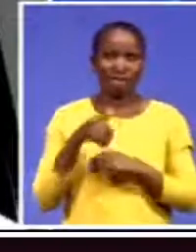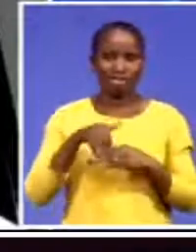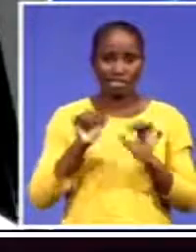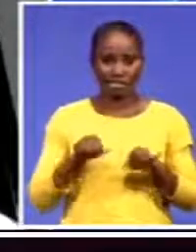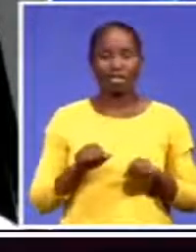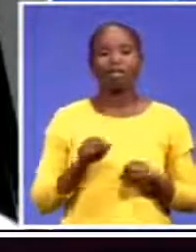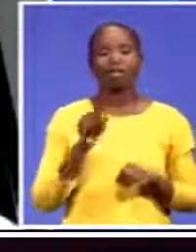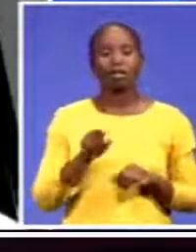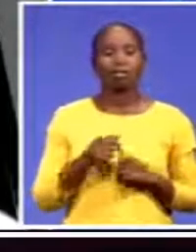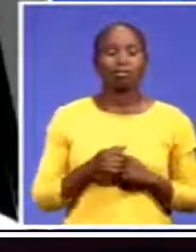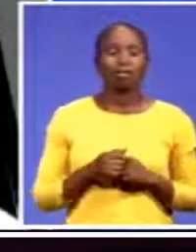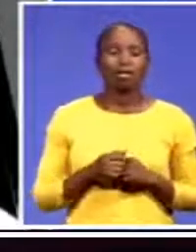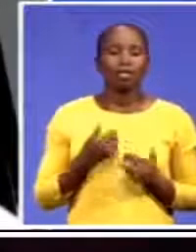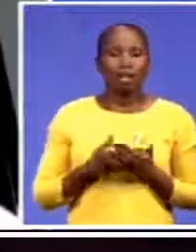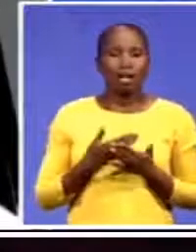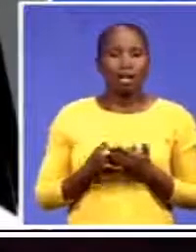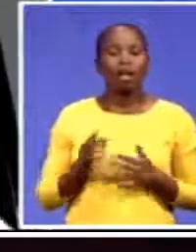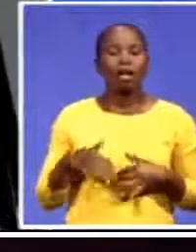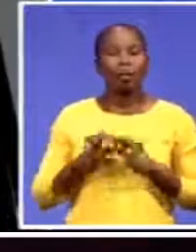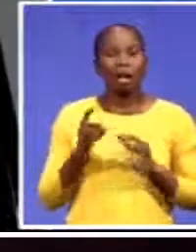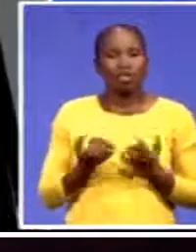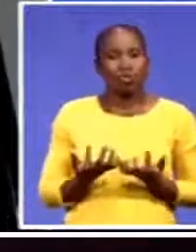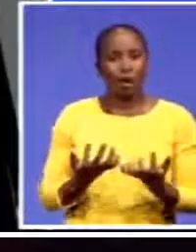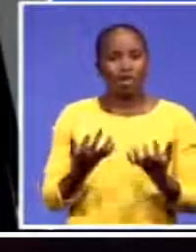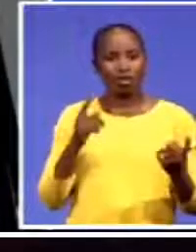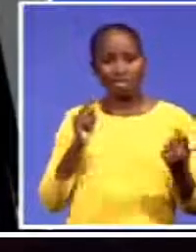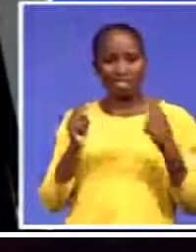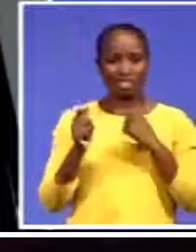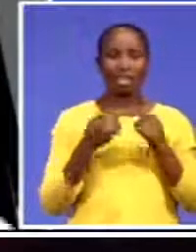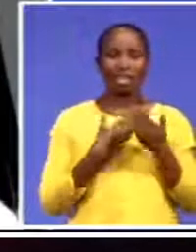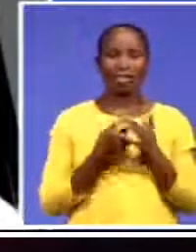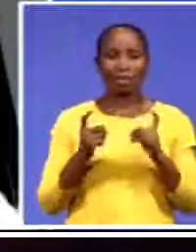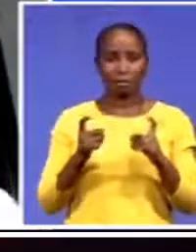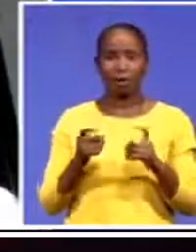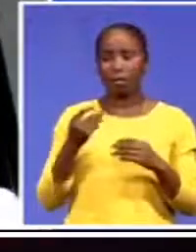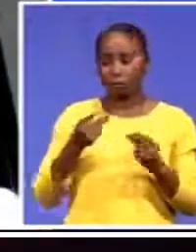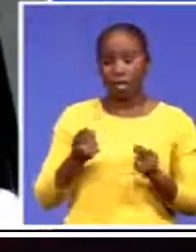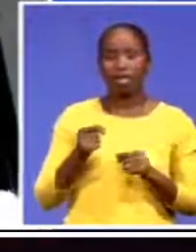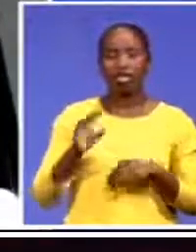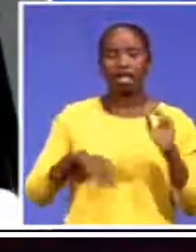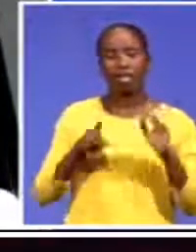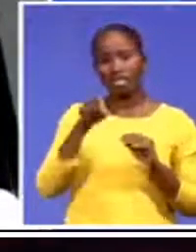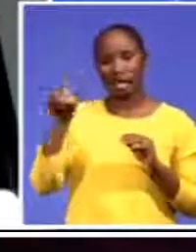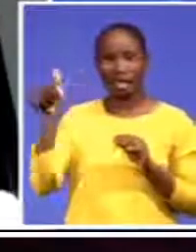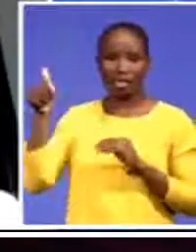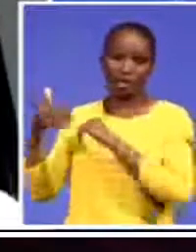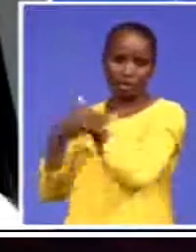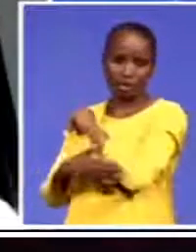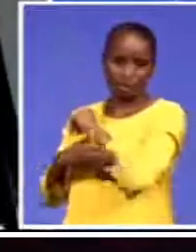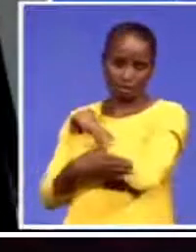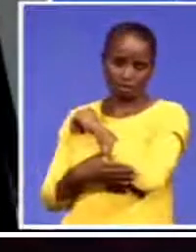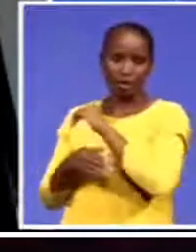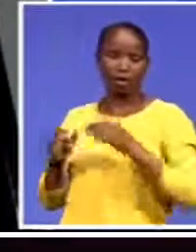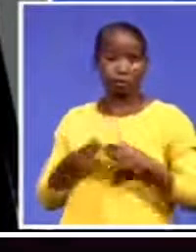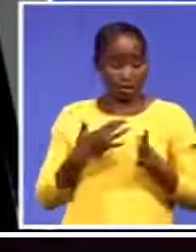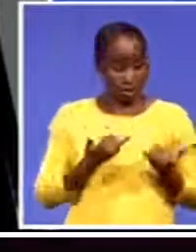green transition faster than most OECD countries because of the low base of industrialization that we're at at the moment. So it's exciting times.